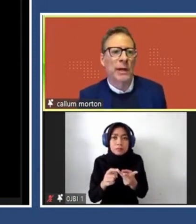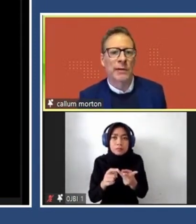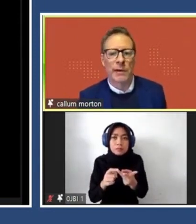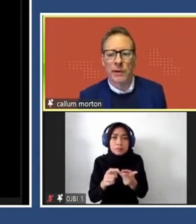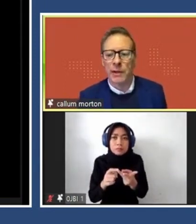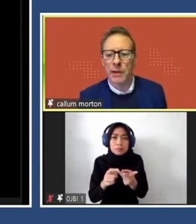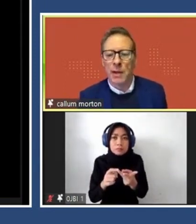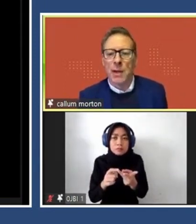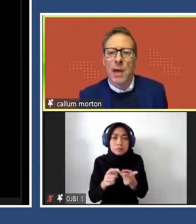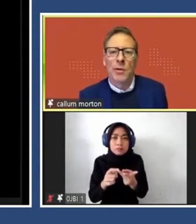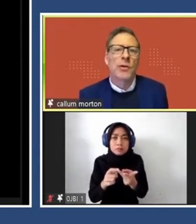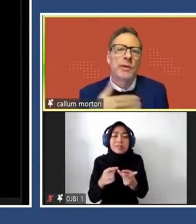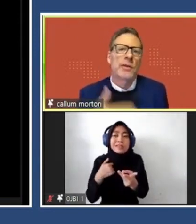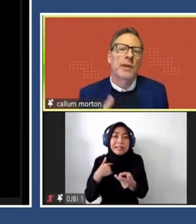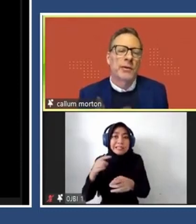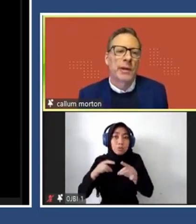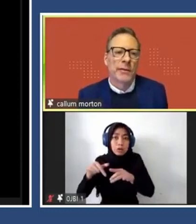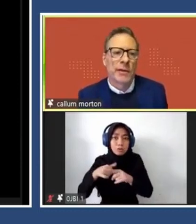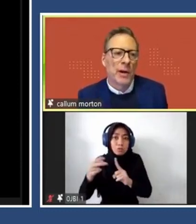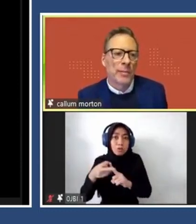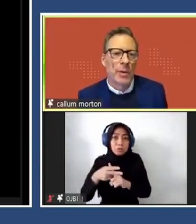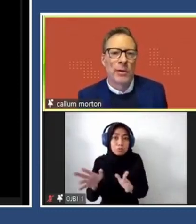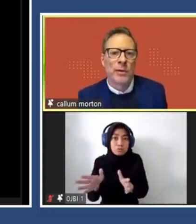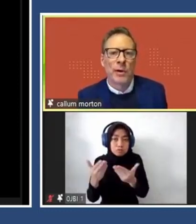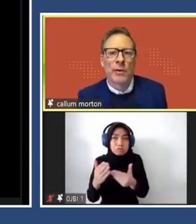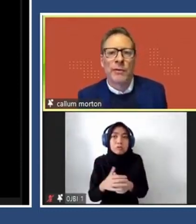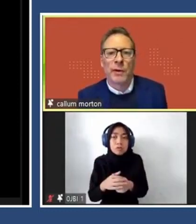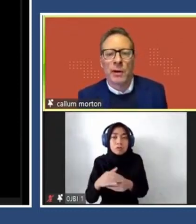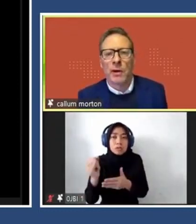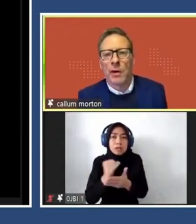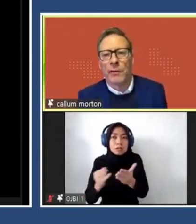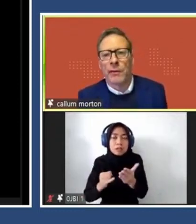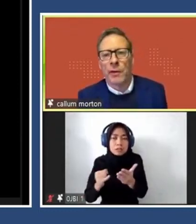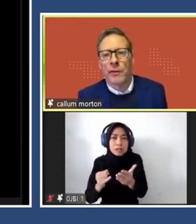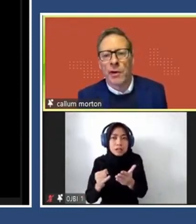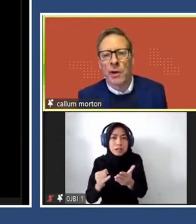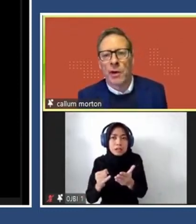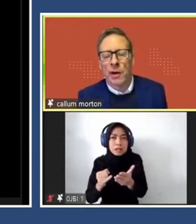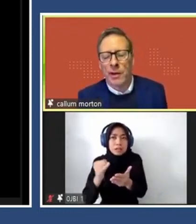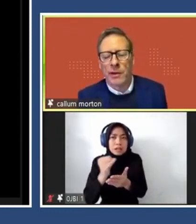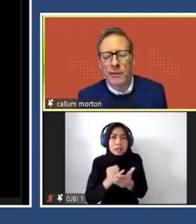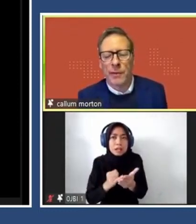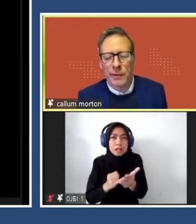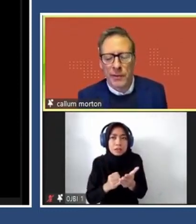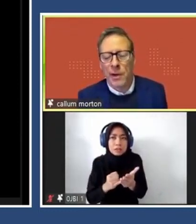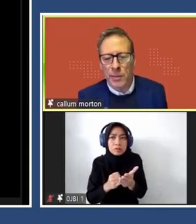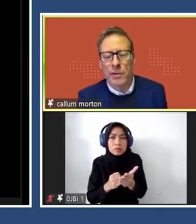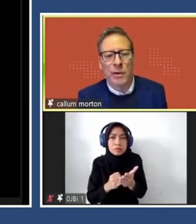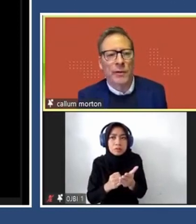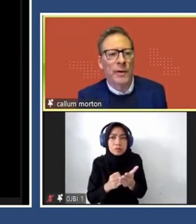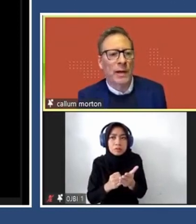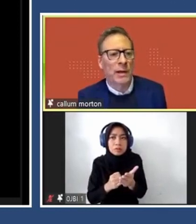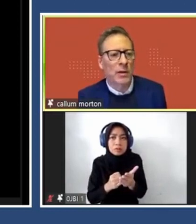bit unique in Australia as a faculty. And also there's the iterative design modes of design, iterative